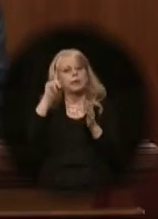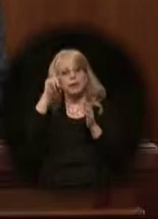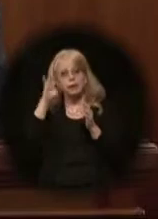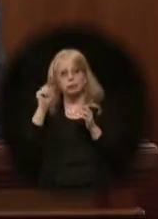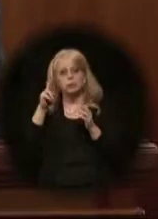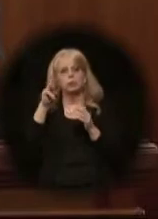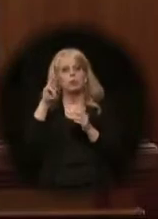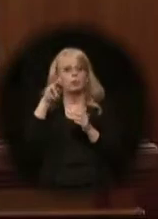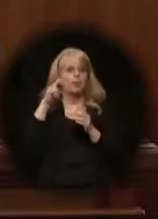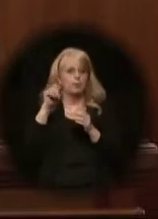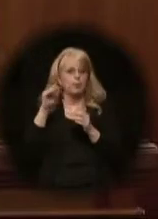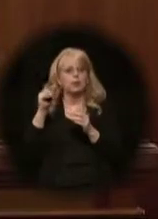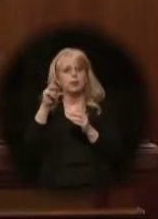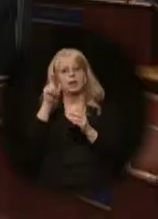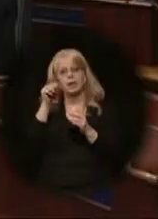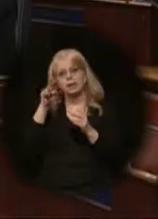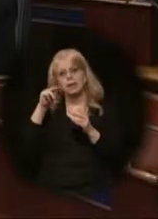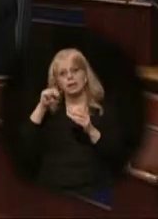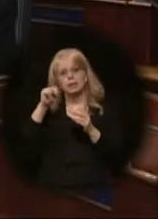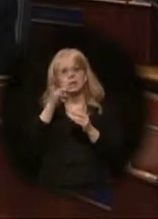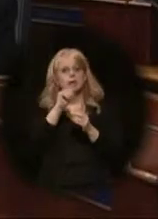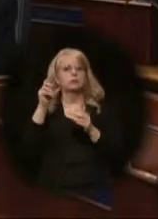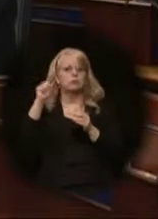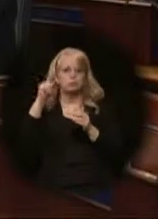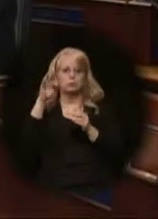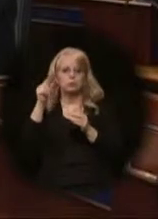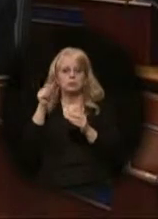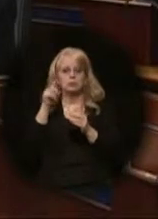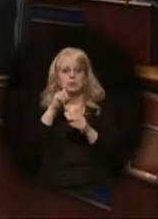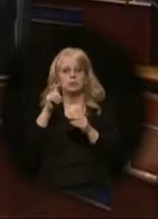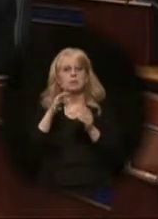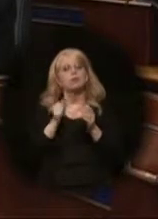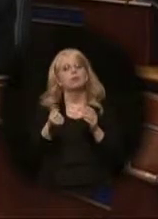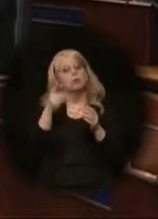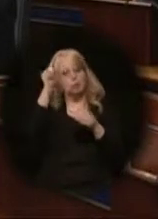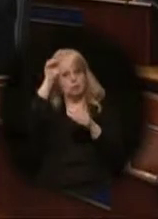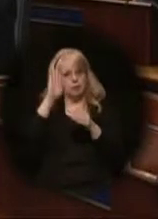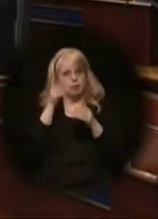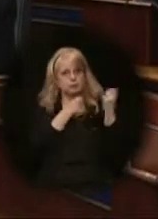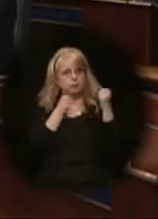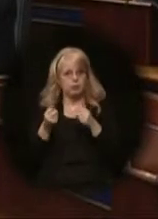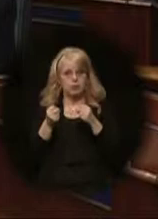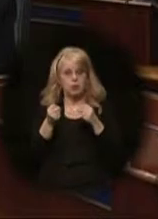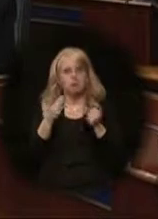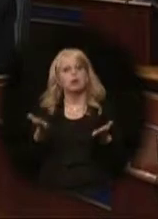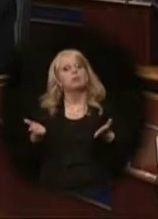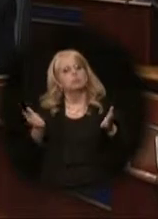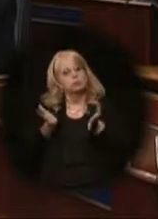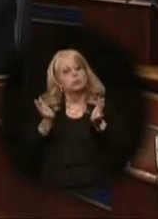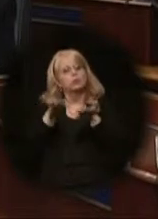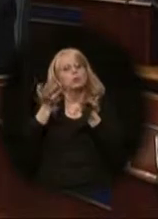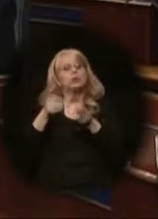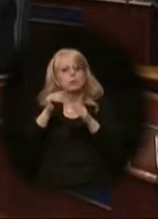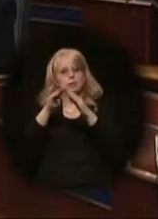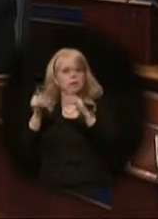Reinbold, Lynn, and Stoltz. So to keep Alaska strong, I urge the House and Senate to vigorously debate the